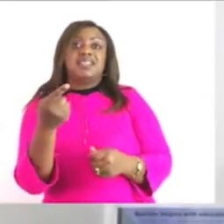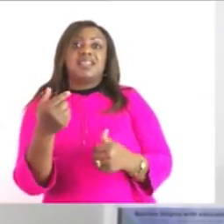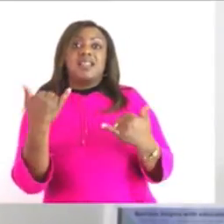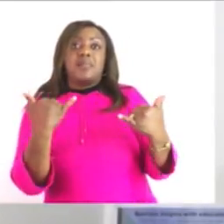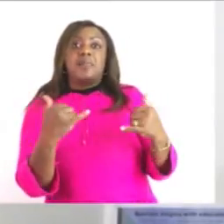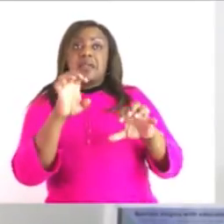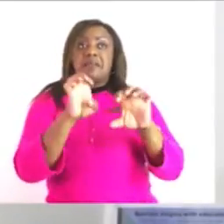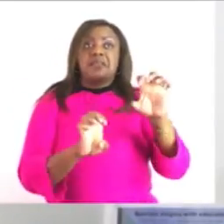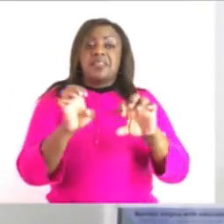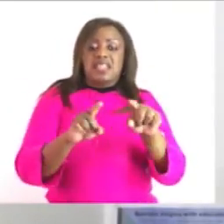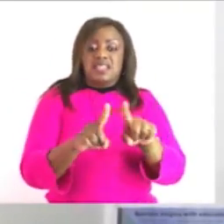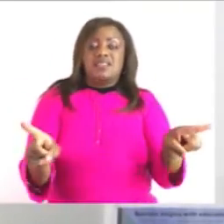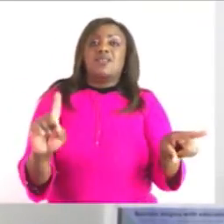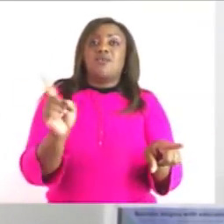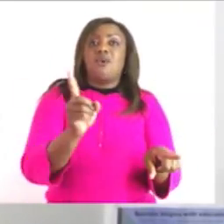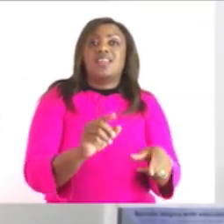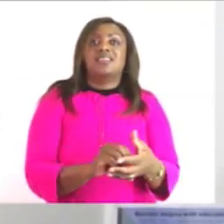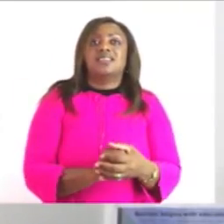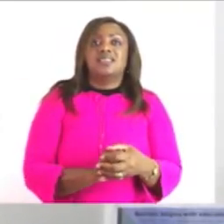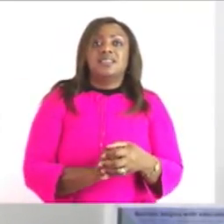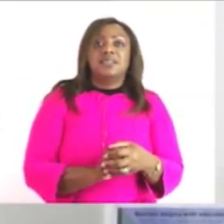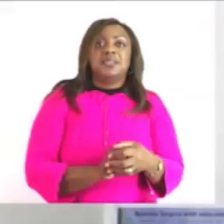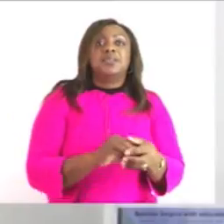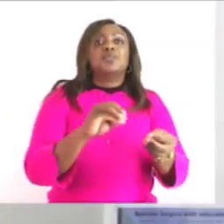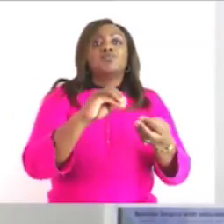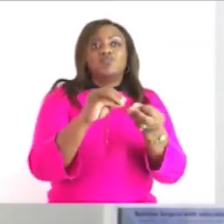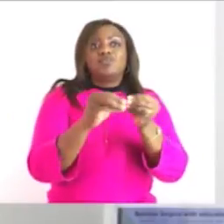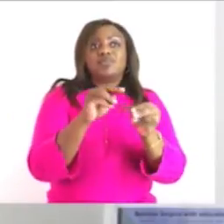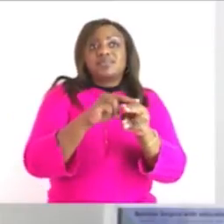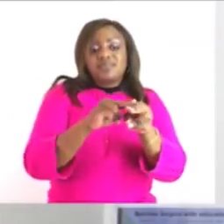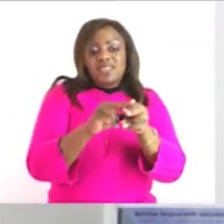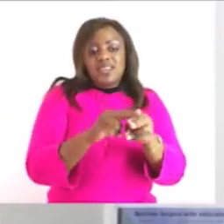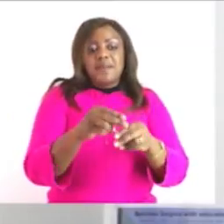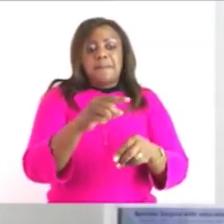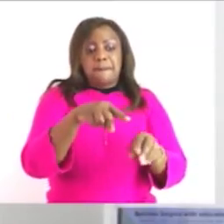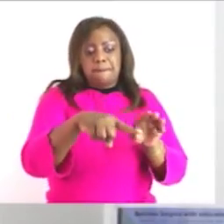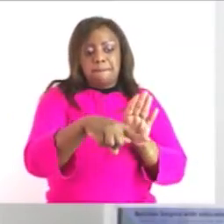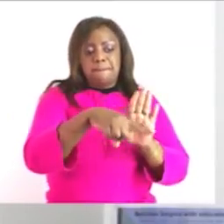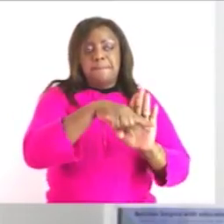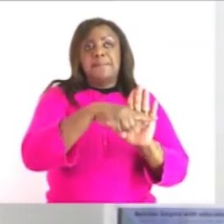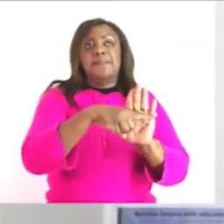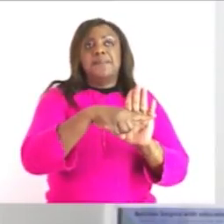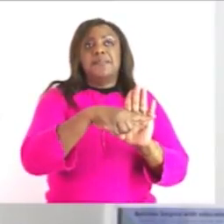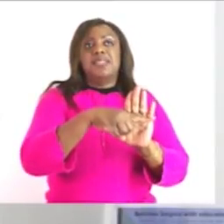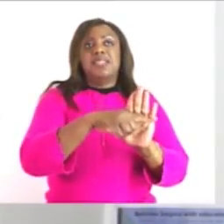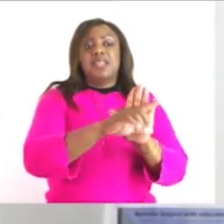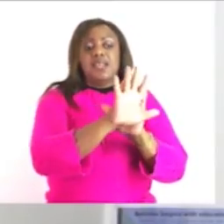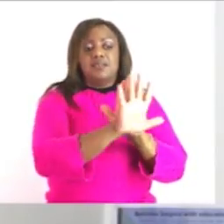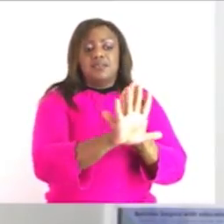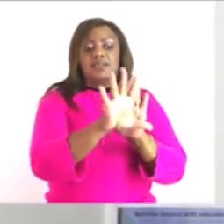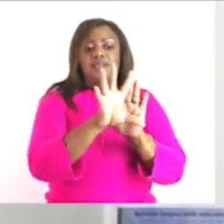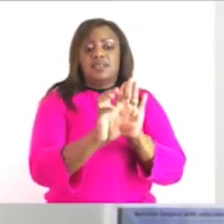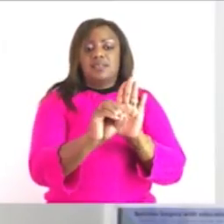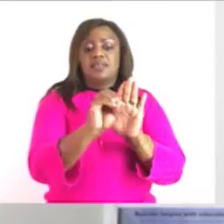need to find the difference in order in order to evaluate our work we take the biggest amount which